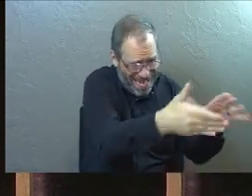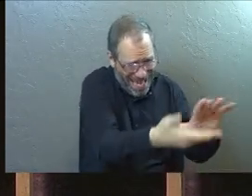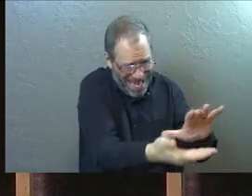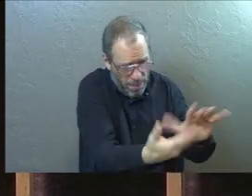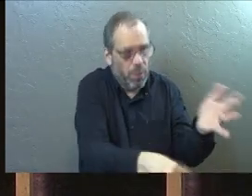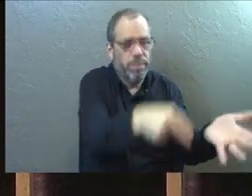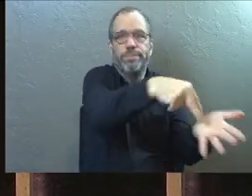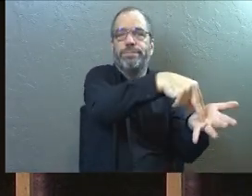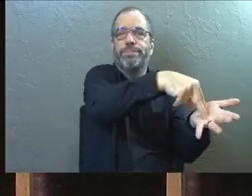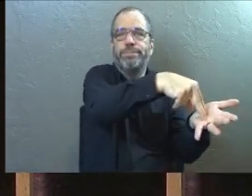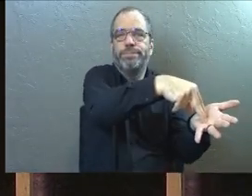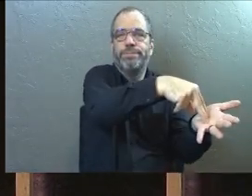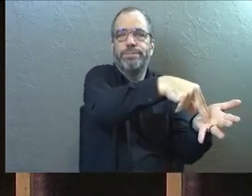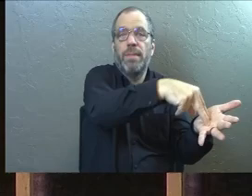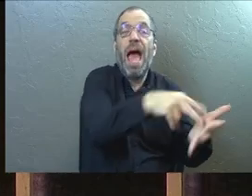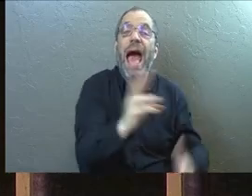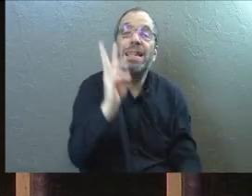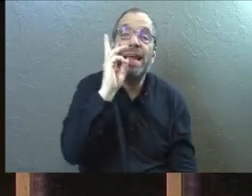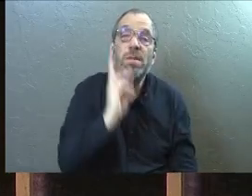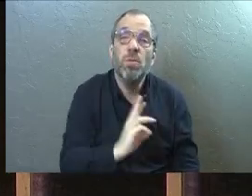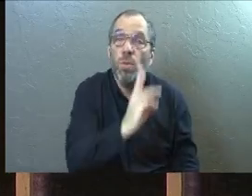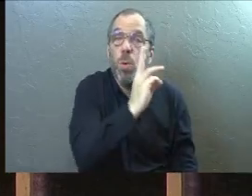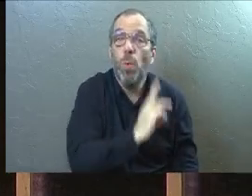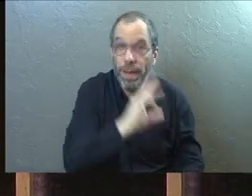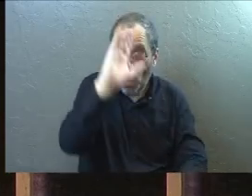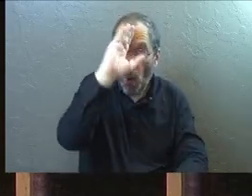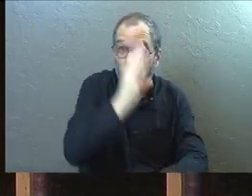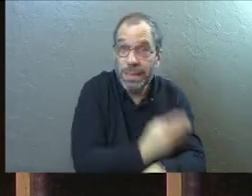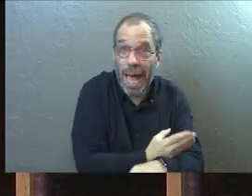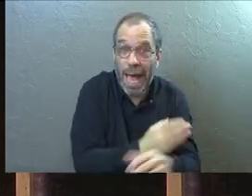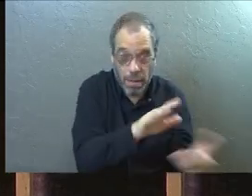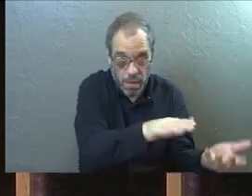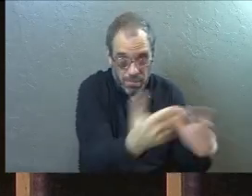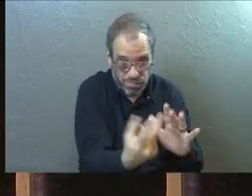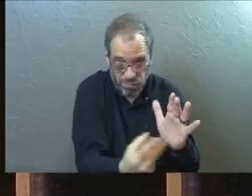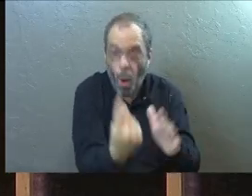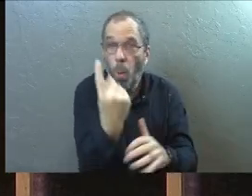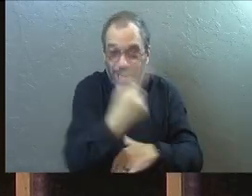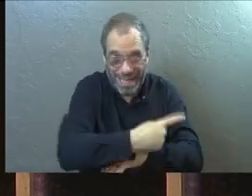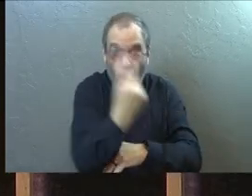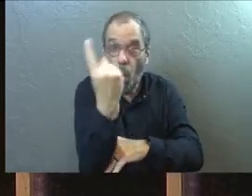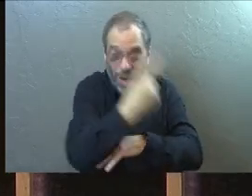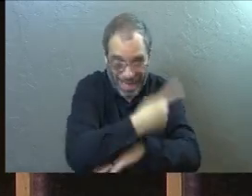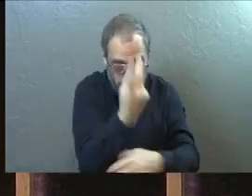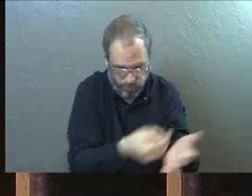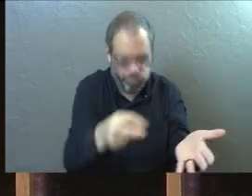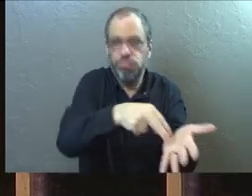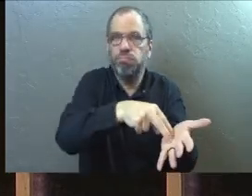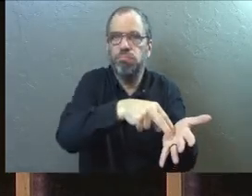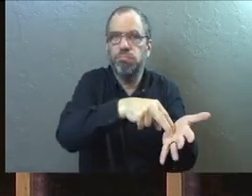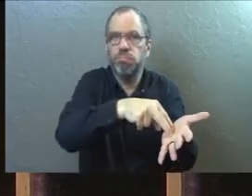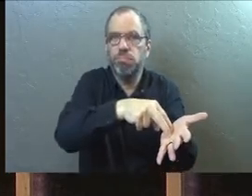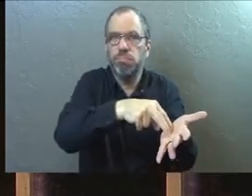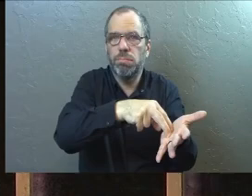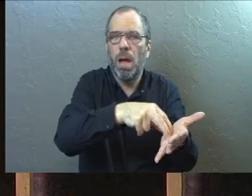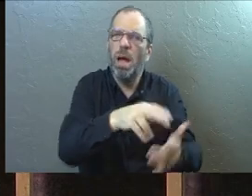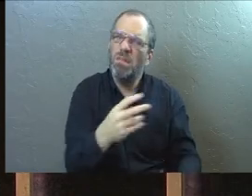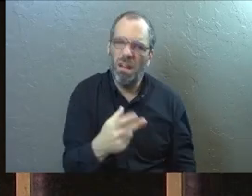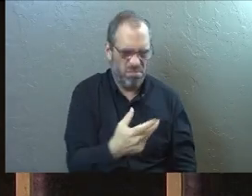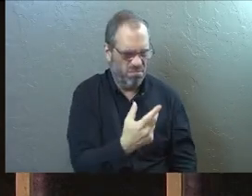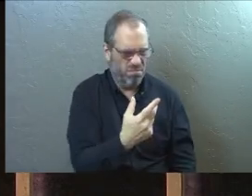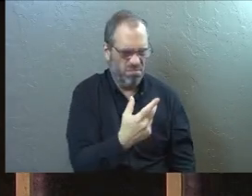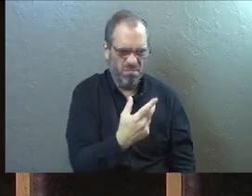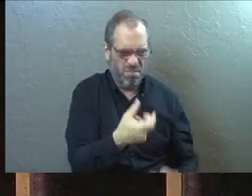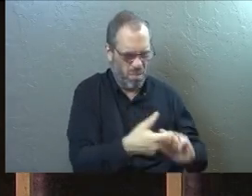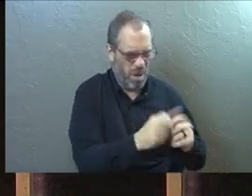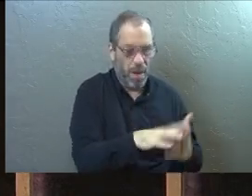death. And then the widow's son was what was resurrected within a day of the son's death. Now, why is